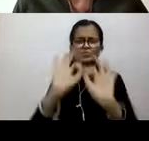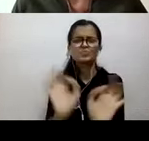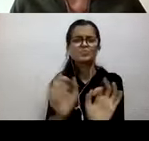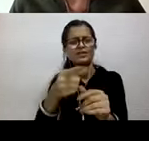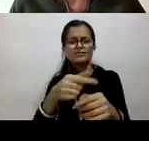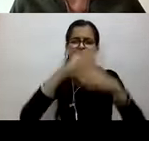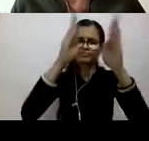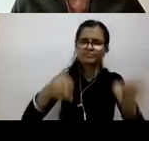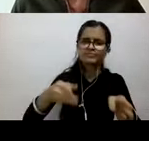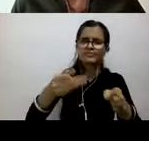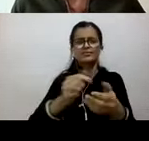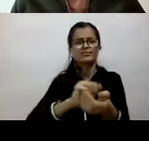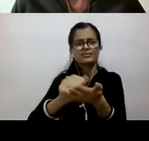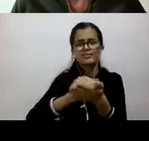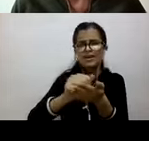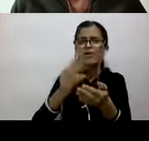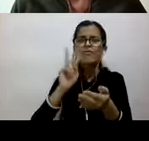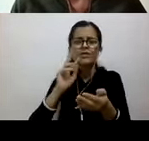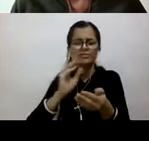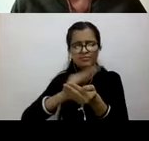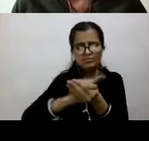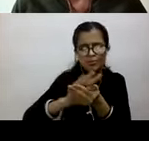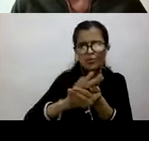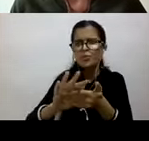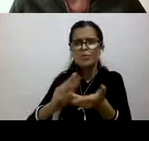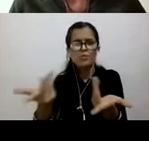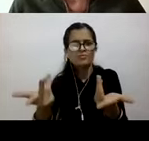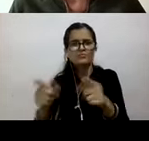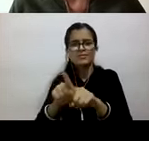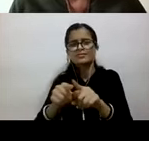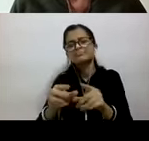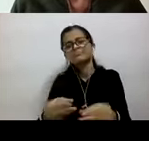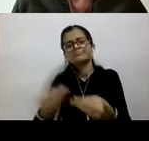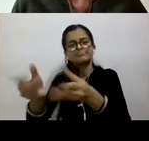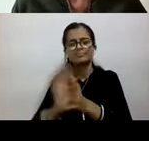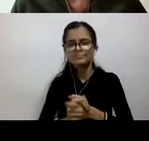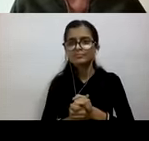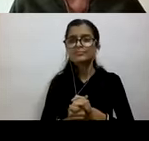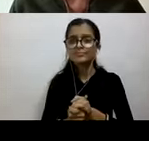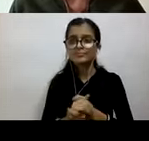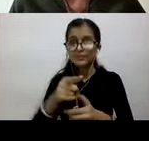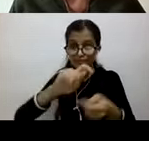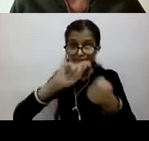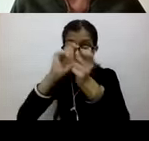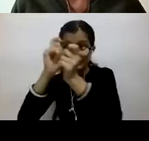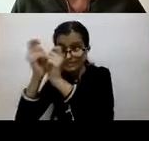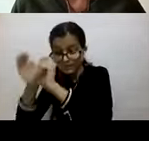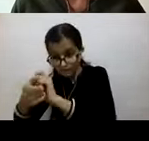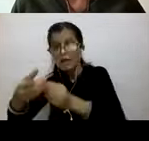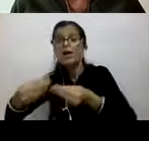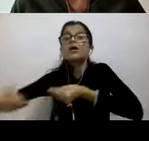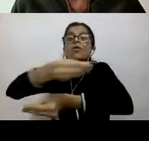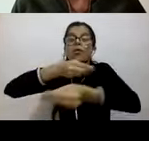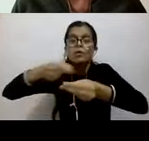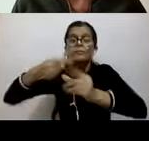dhabas who used to wash dishes are now actually birders and are taking people on birding trails. So there's been a transformation of the economy and also the